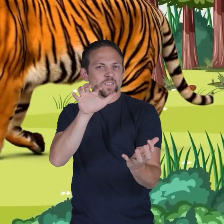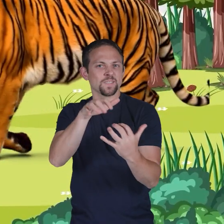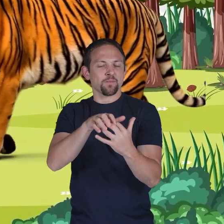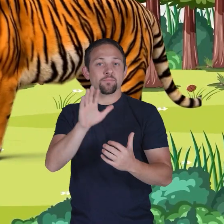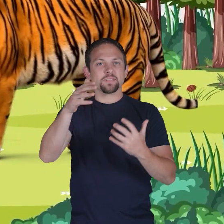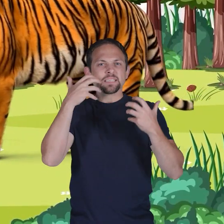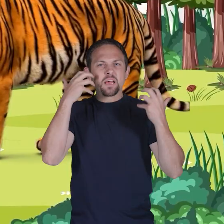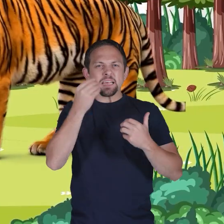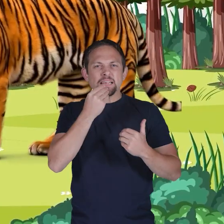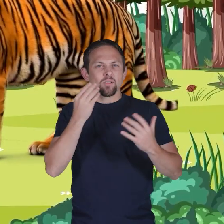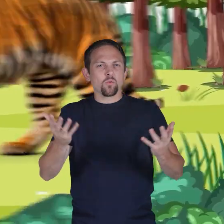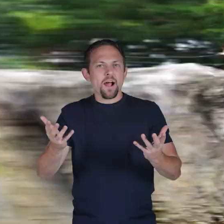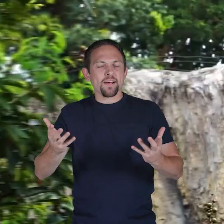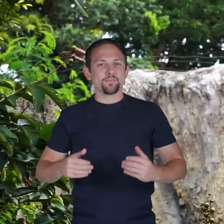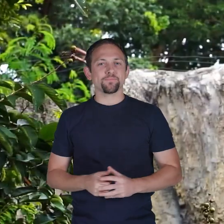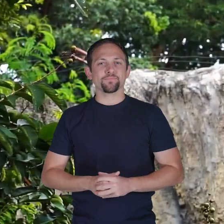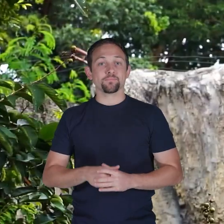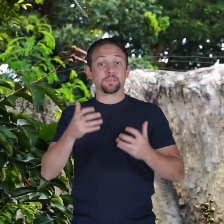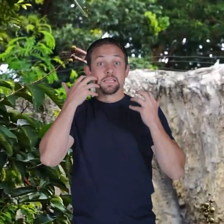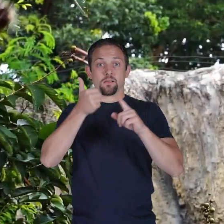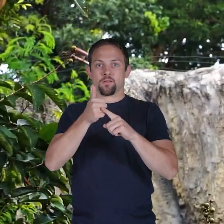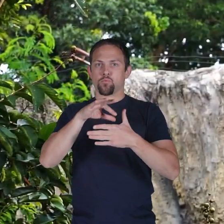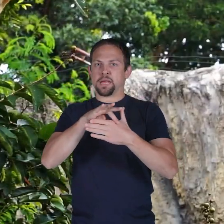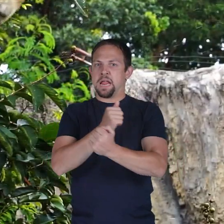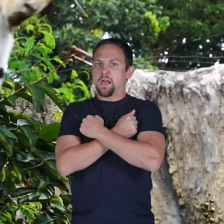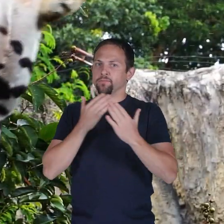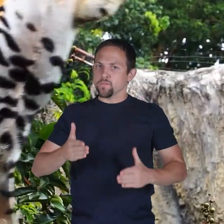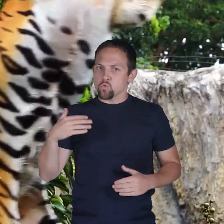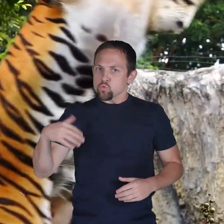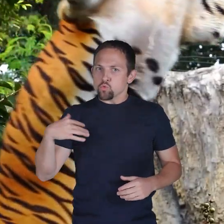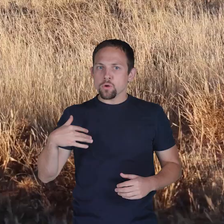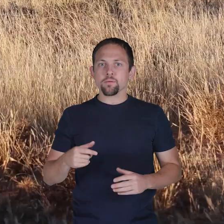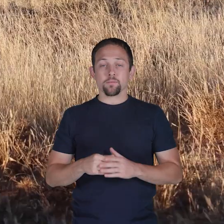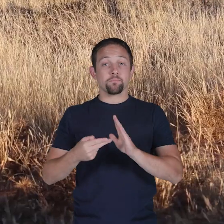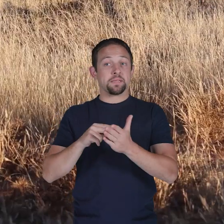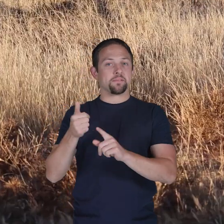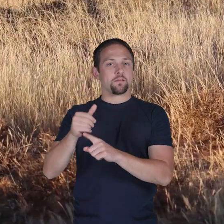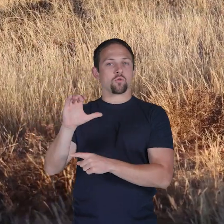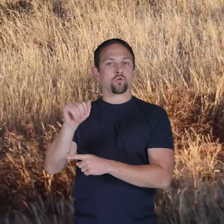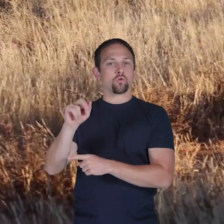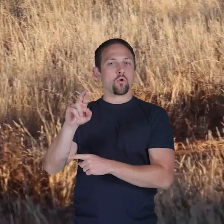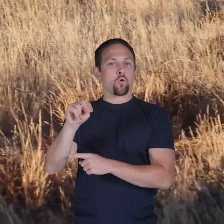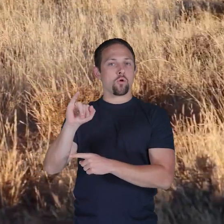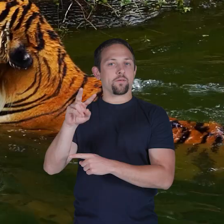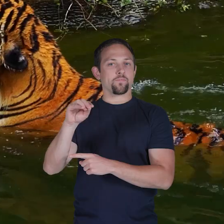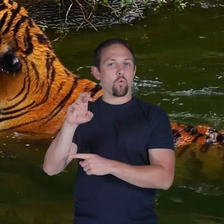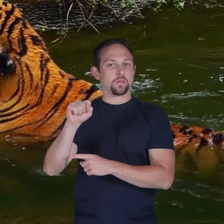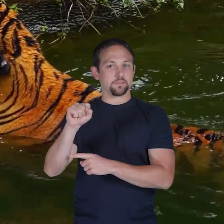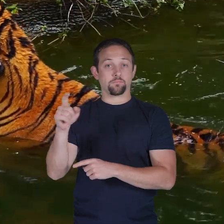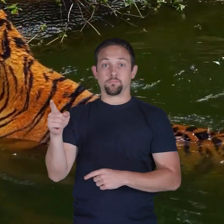What do tigers eat? Tigers are meat lovers. That means they're carnivores,